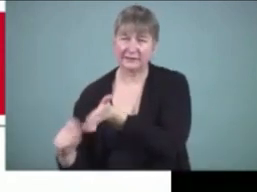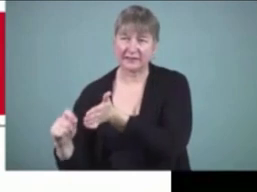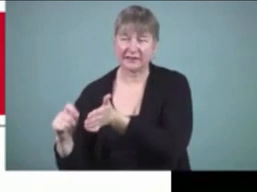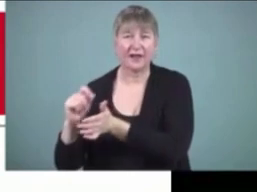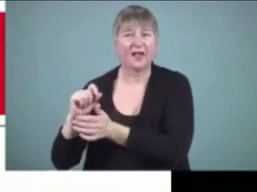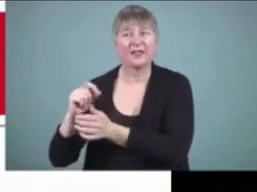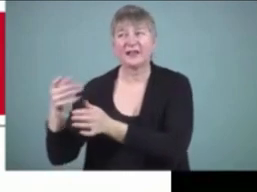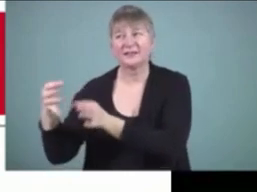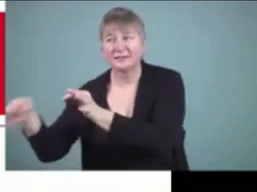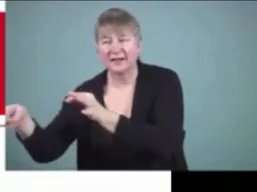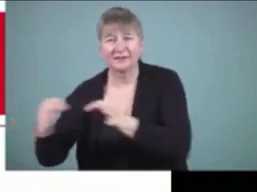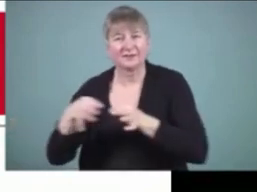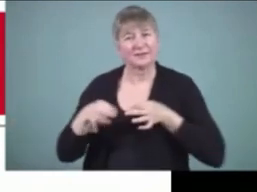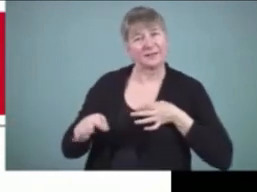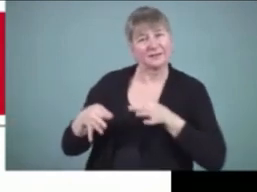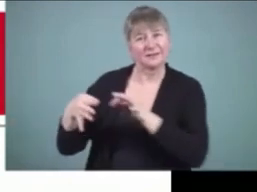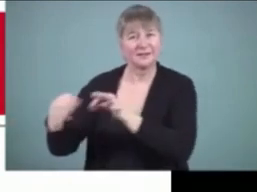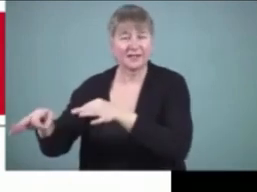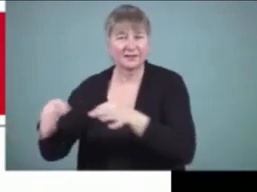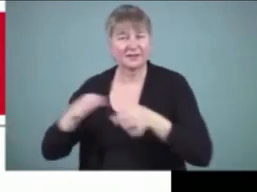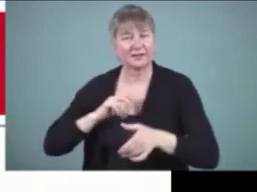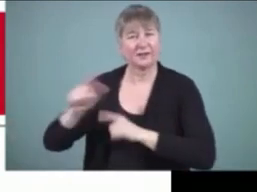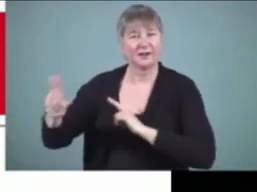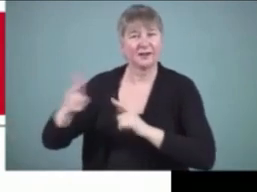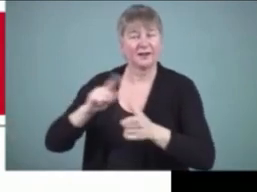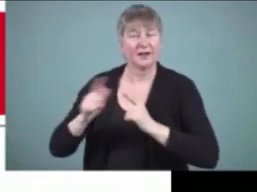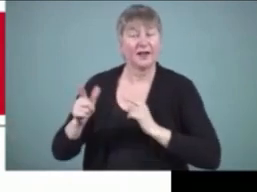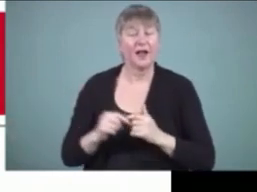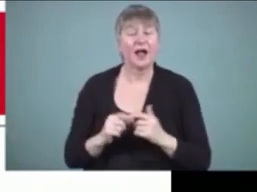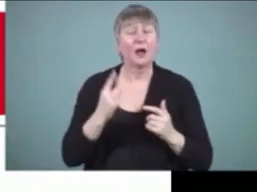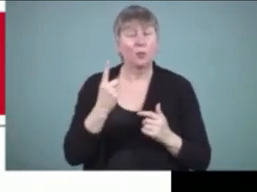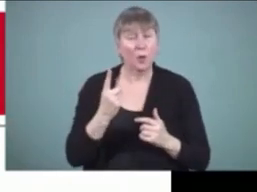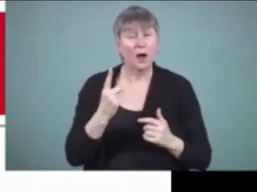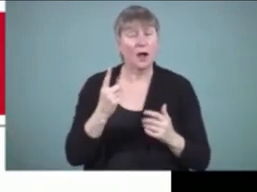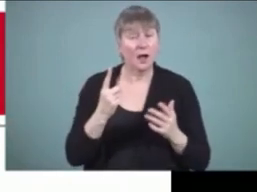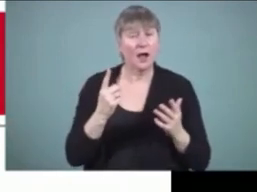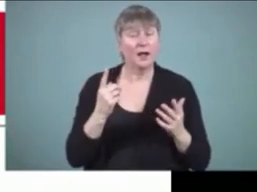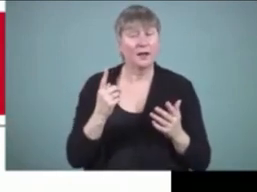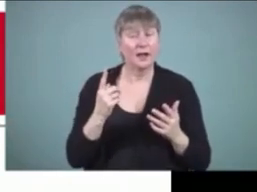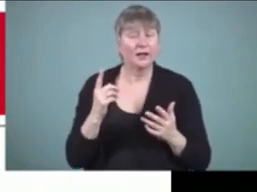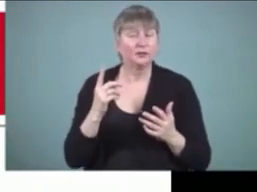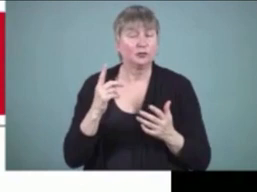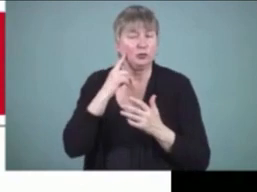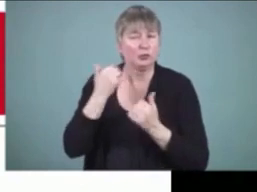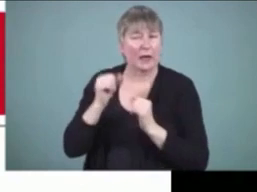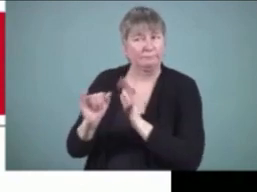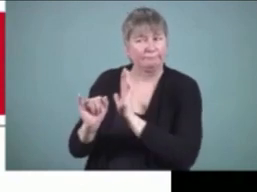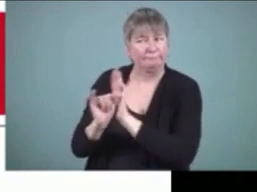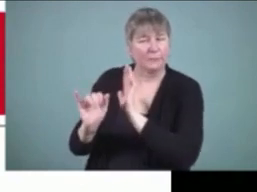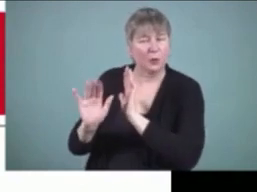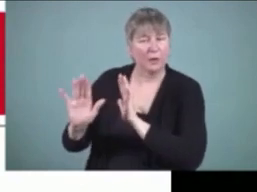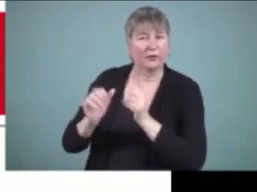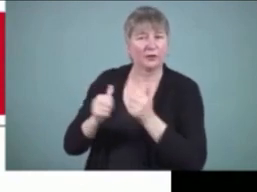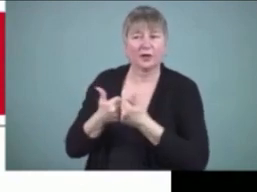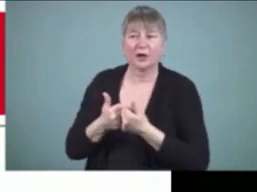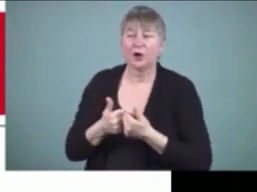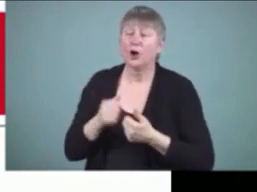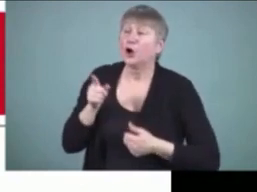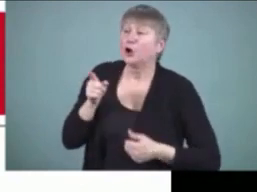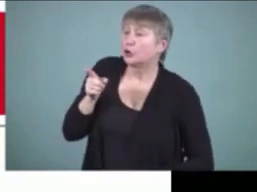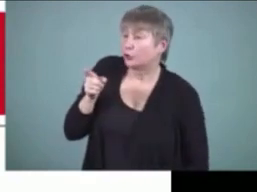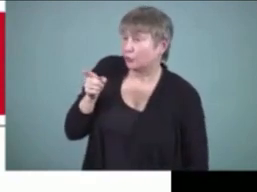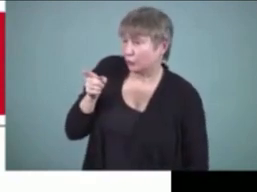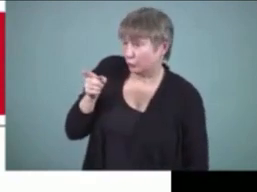do which i it occurred to me one day is really valuable to see where a student's challenges are can you dictate you